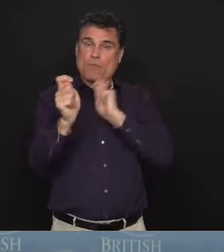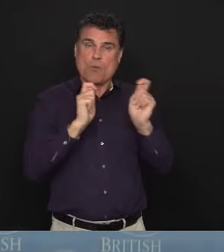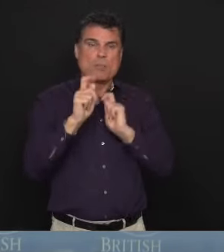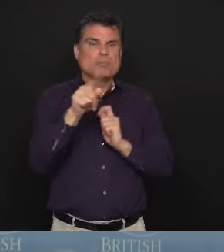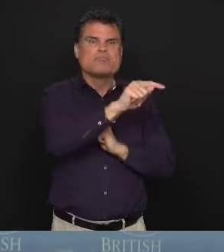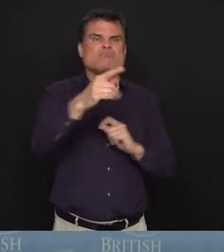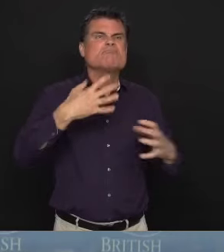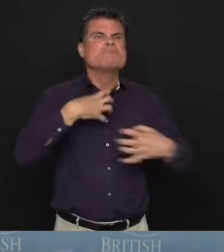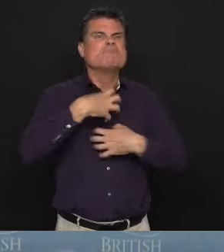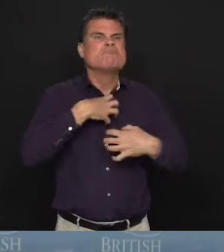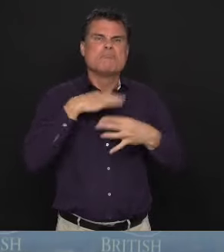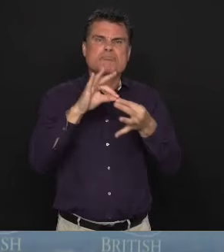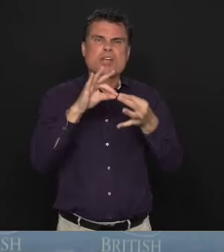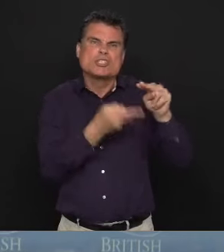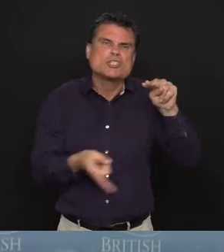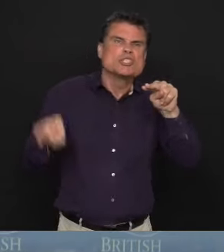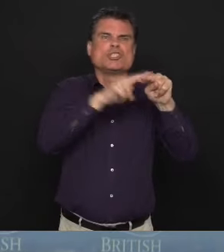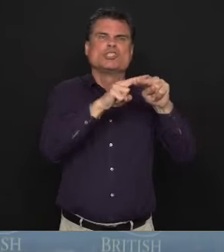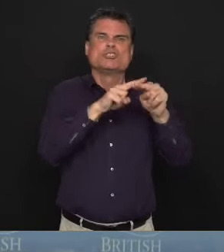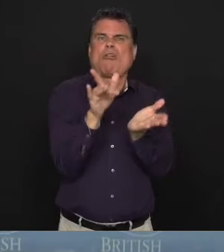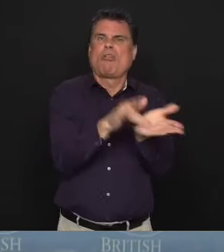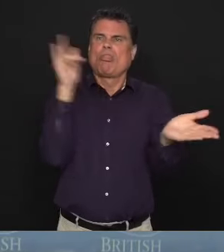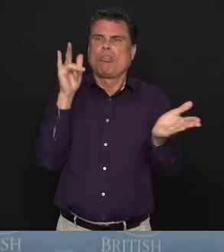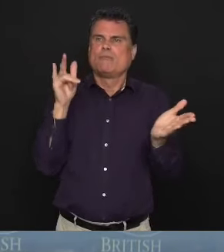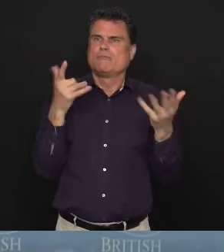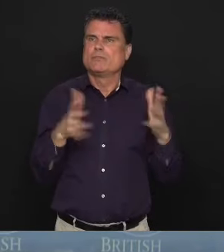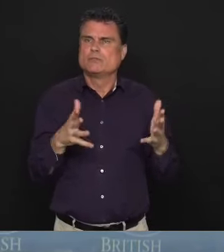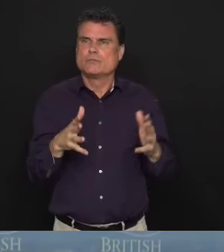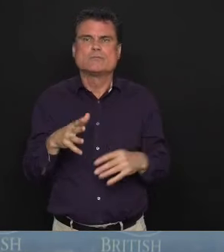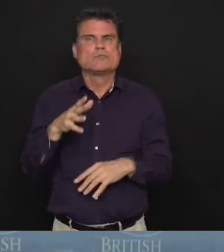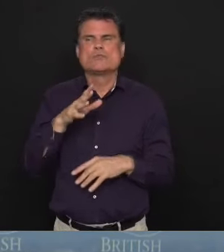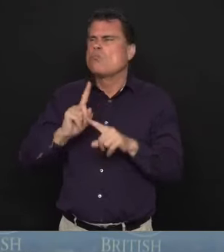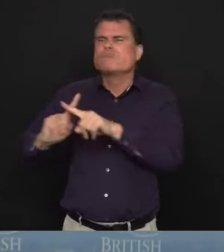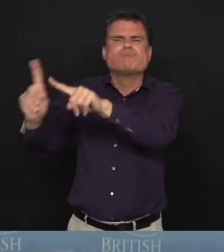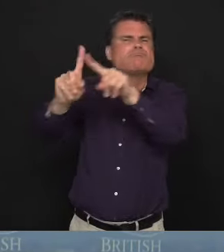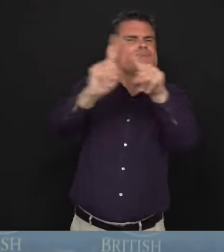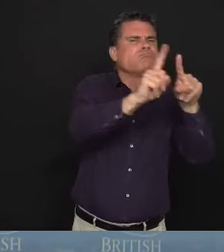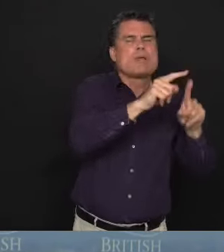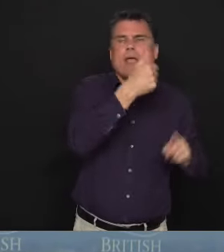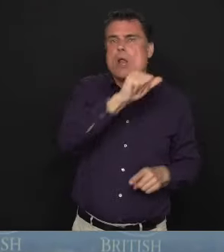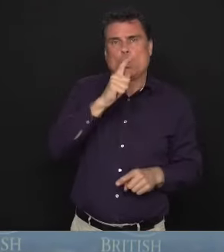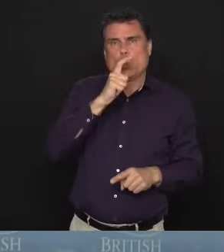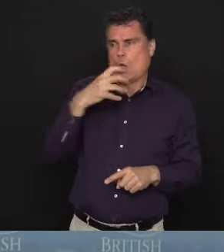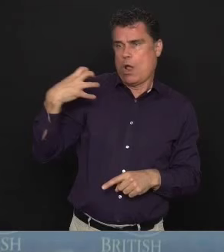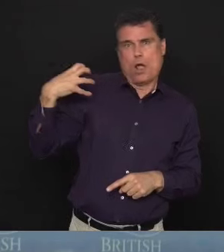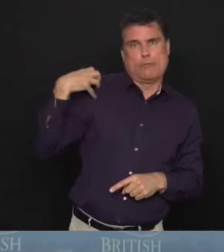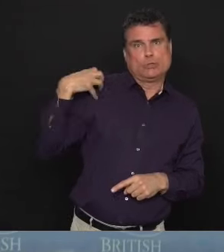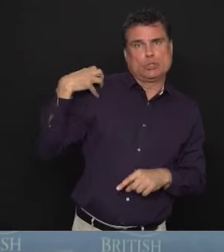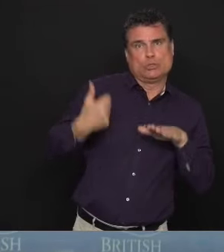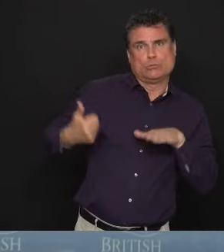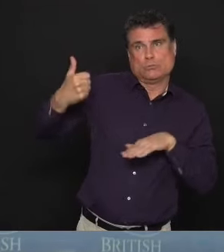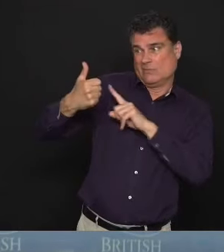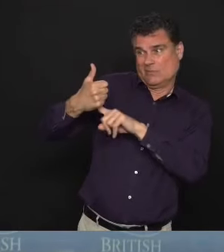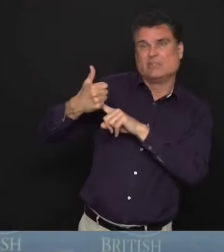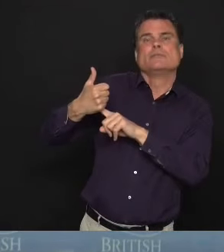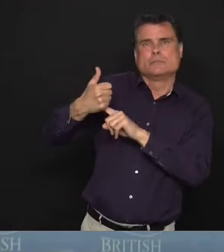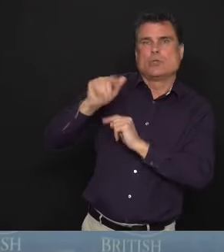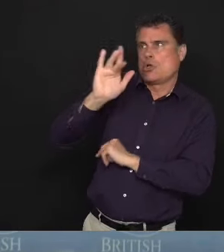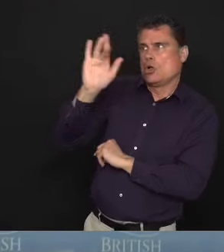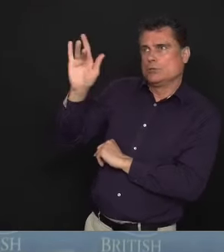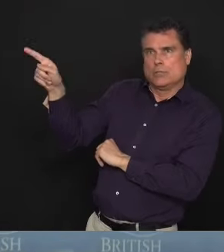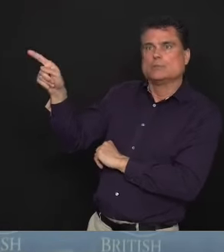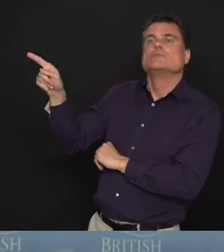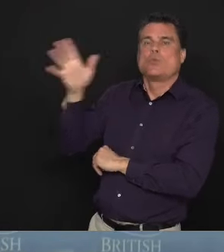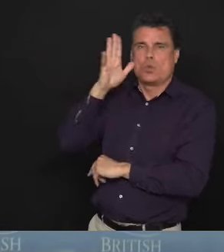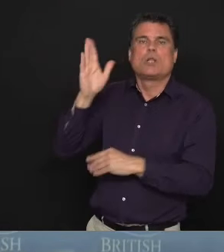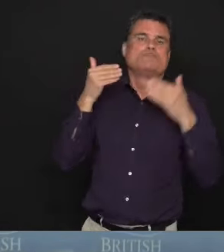place. In terms of gouging and to be able to put in place a $2,000 fine. Thank you. next question is from